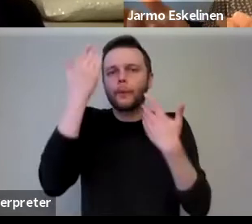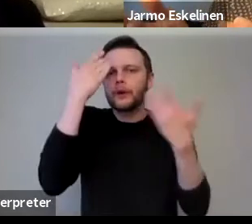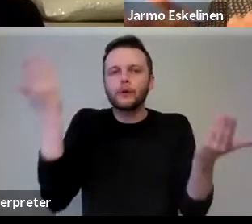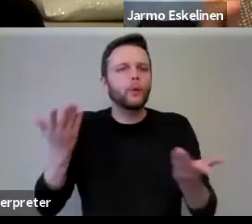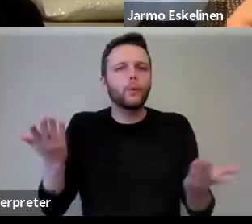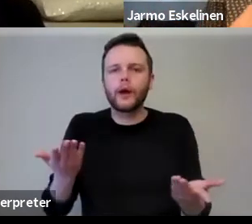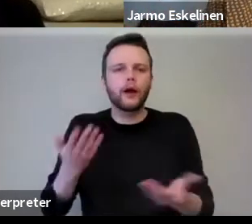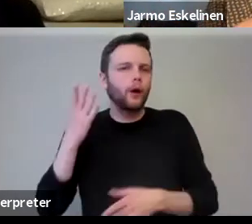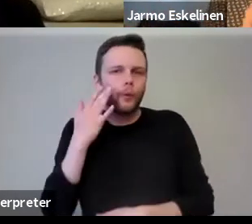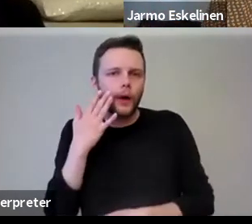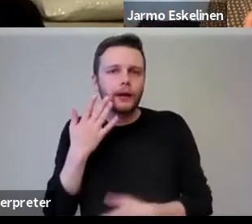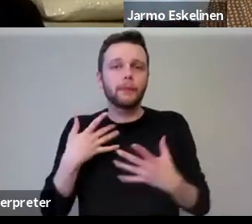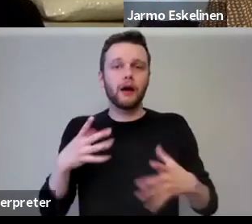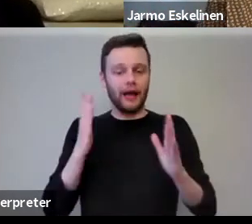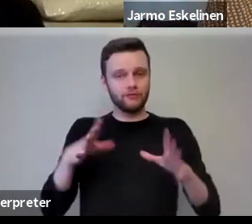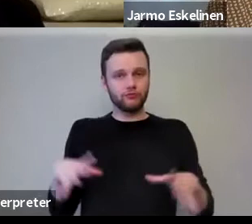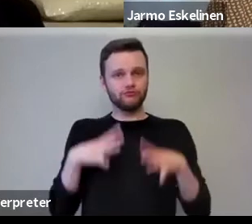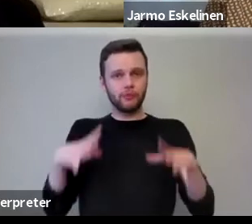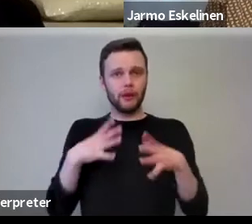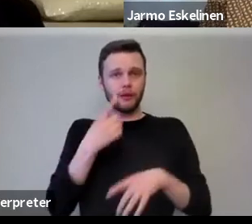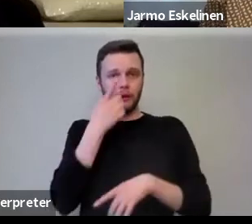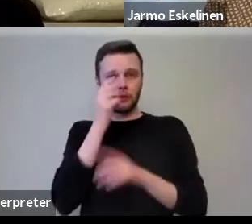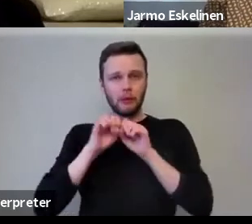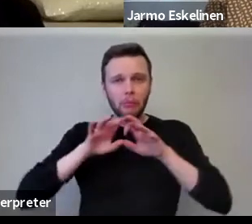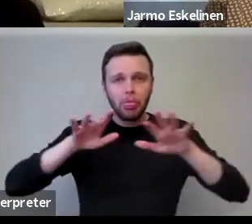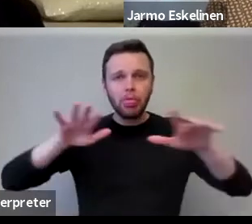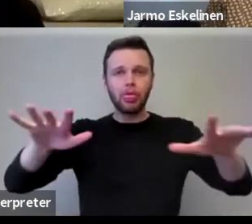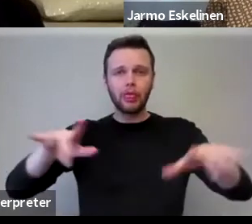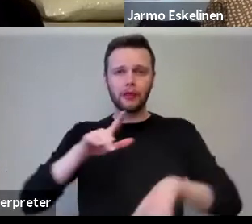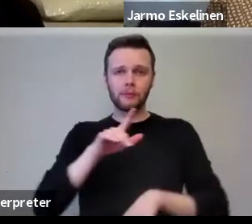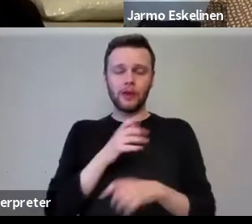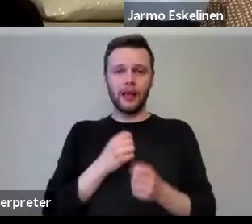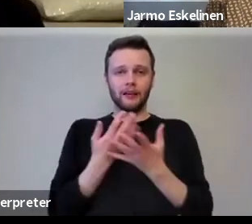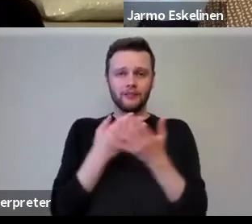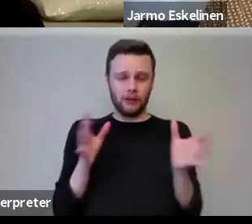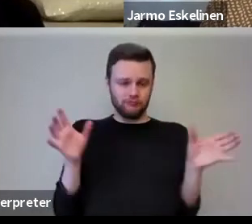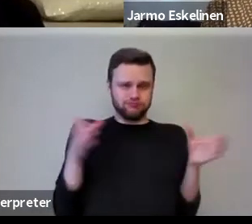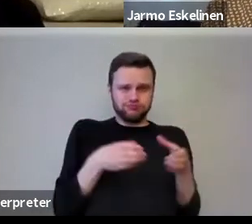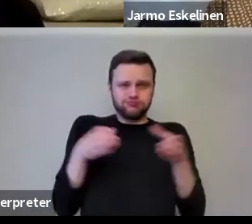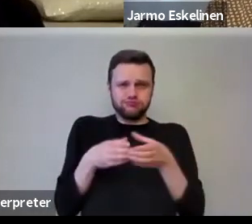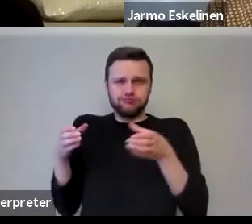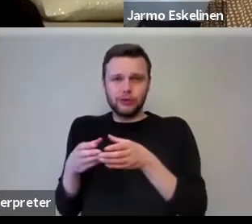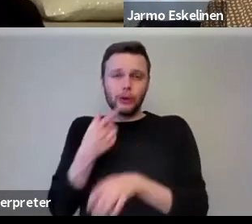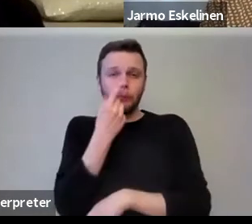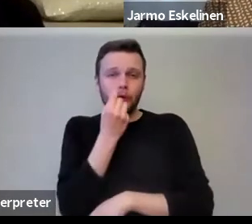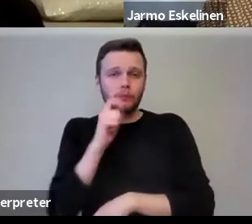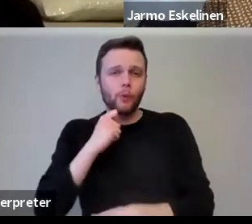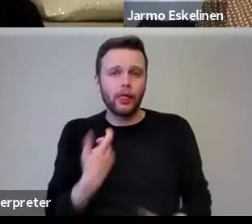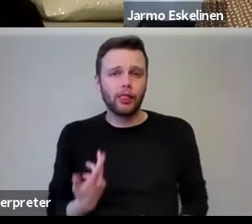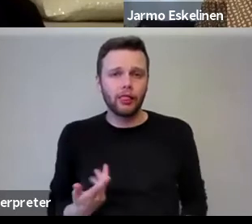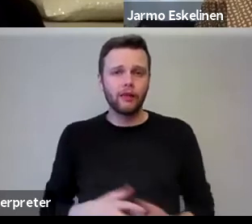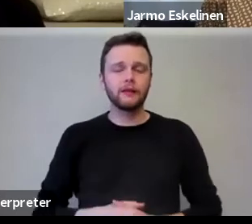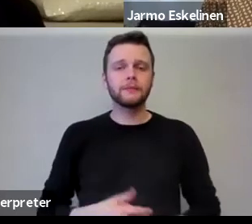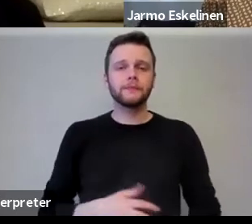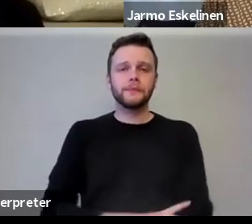didn't know when, but yes, we have to be prepared for pandemics because that's what happens when you have dense populations. And, uh, and,